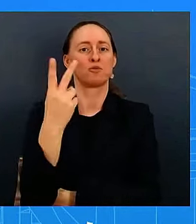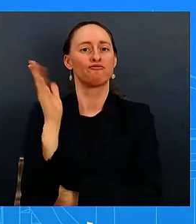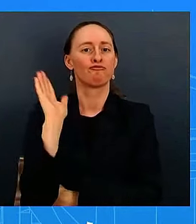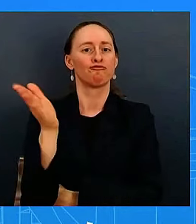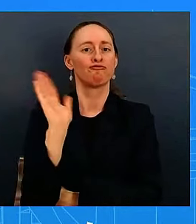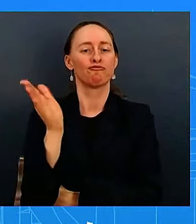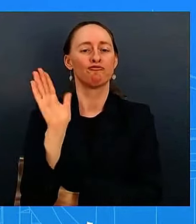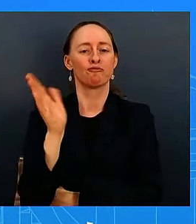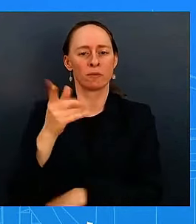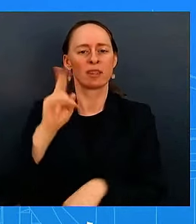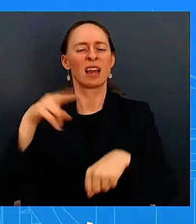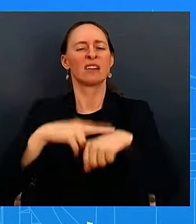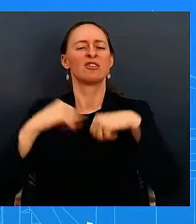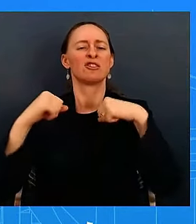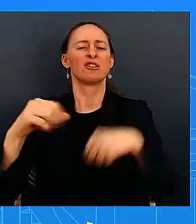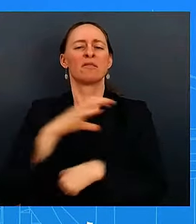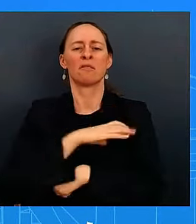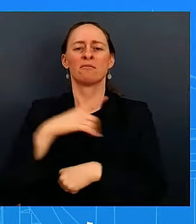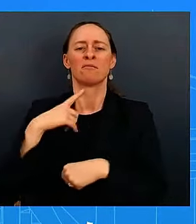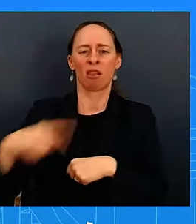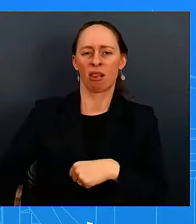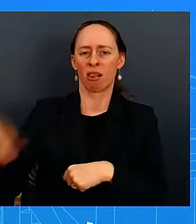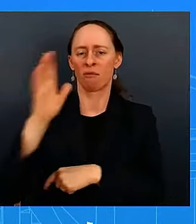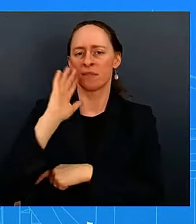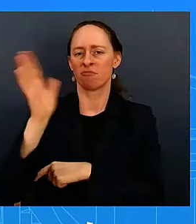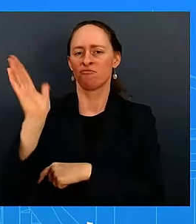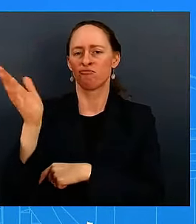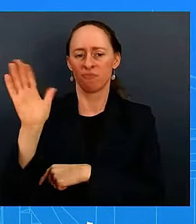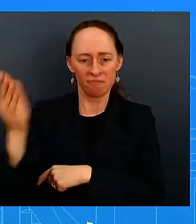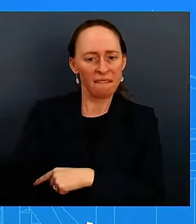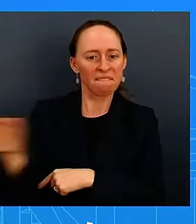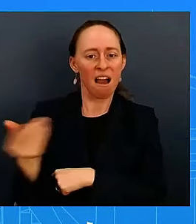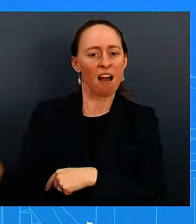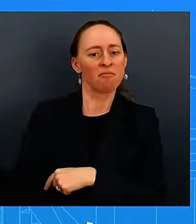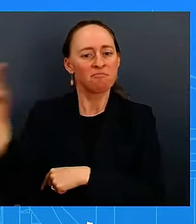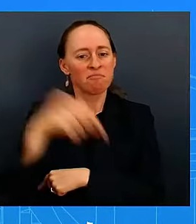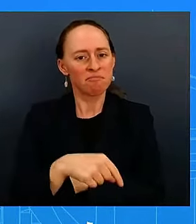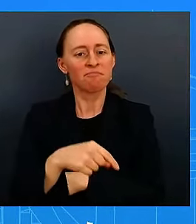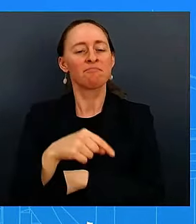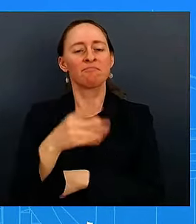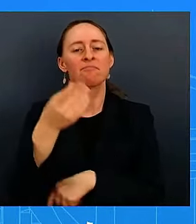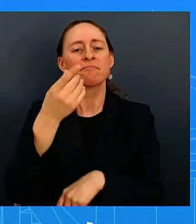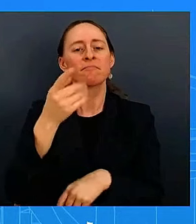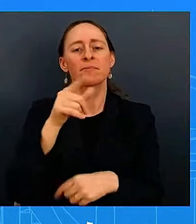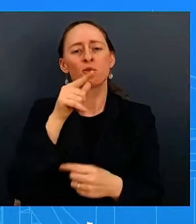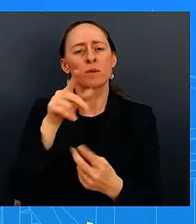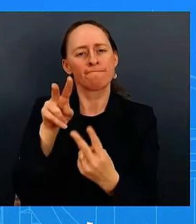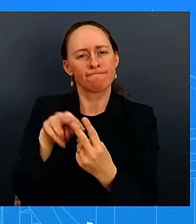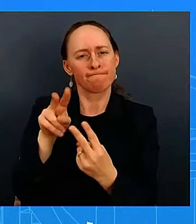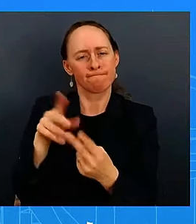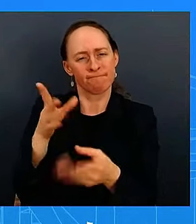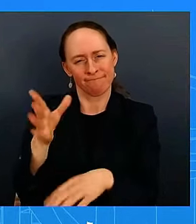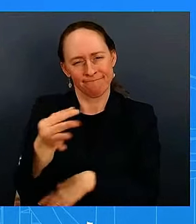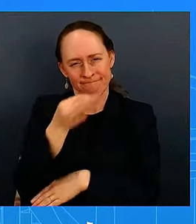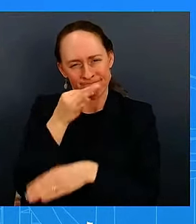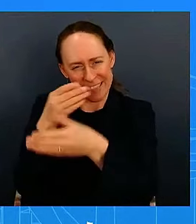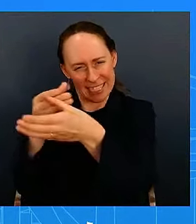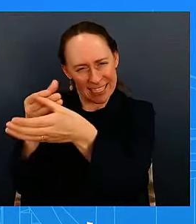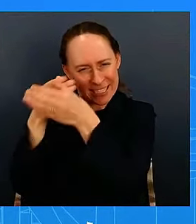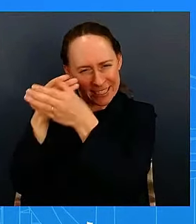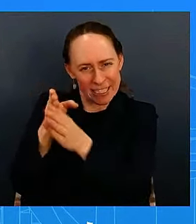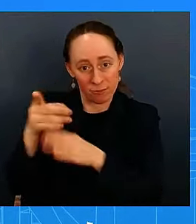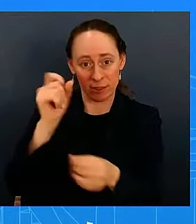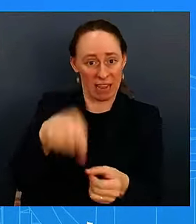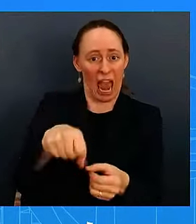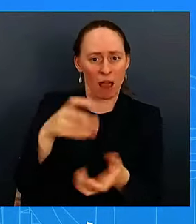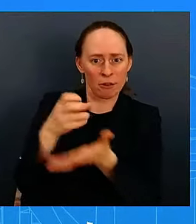going to be nsc folks who who are focused on the subject matter who will be available to all of you and answer some questions uh and so i think that's